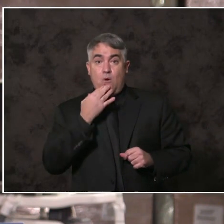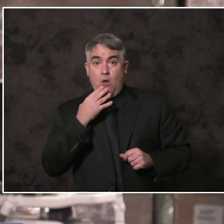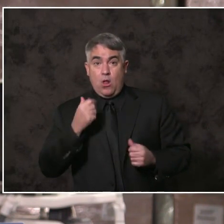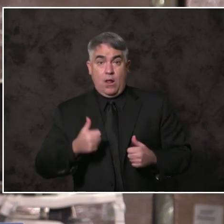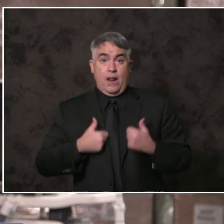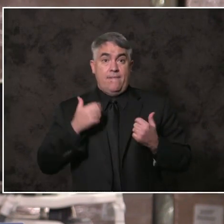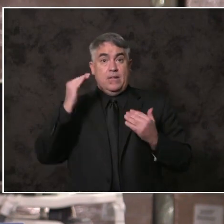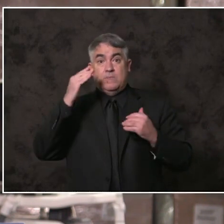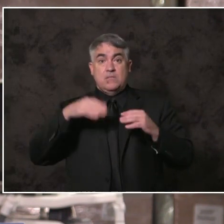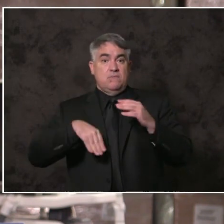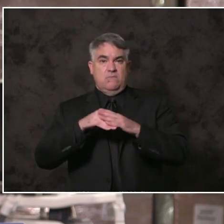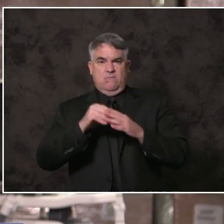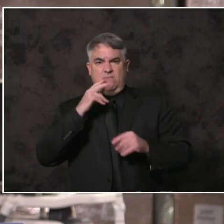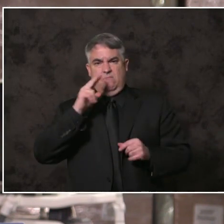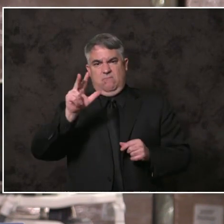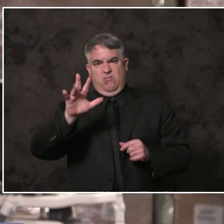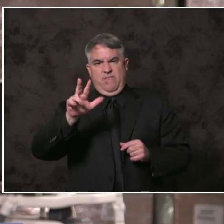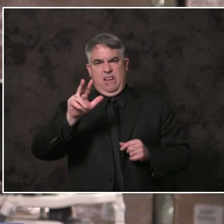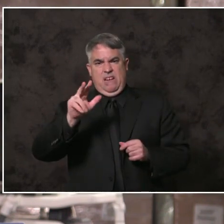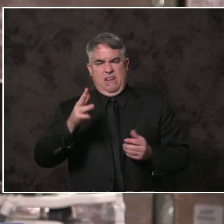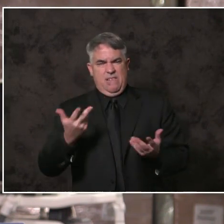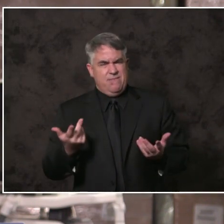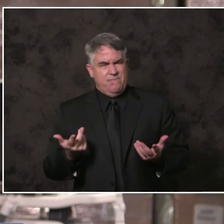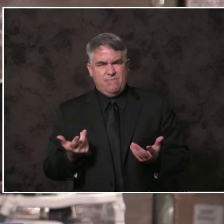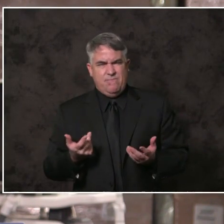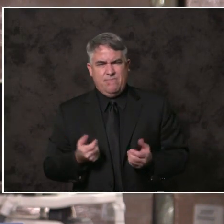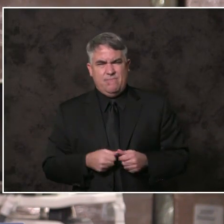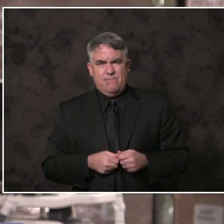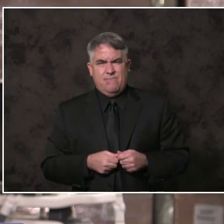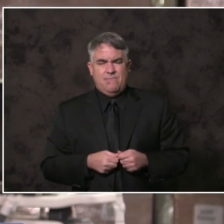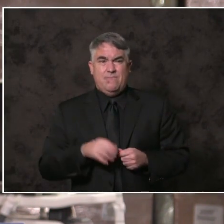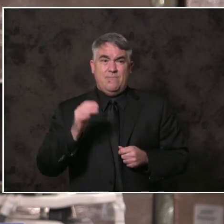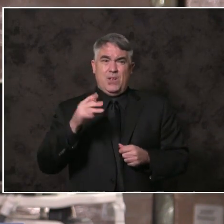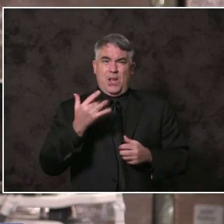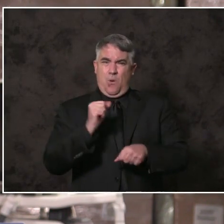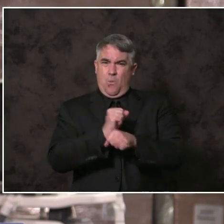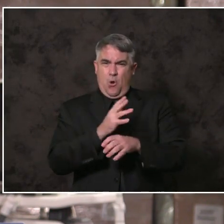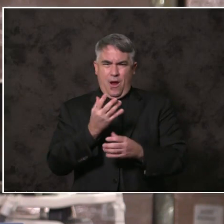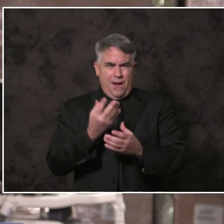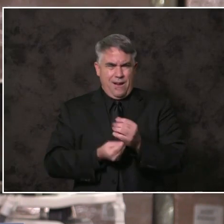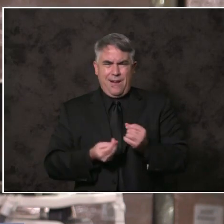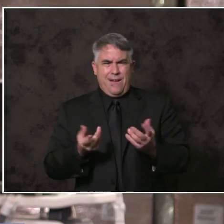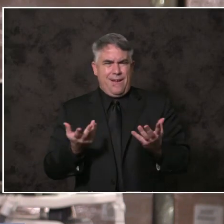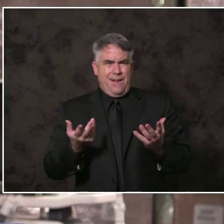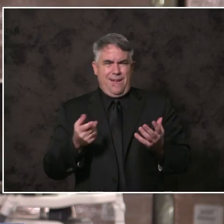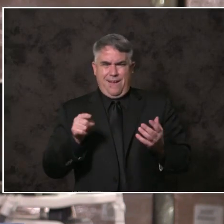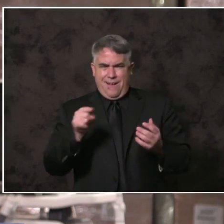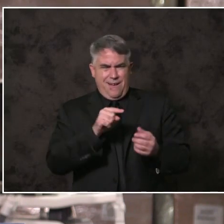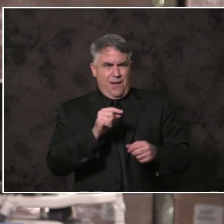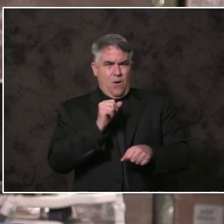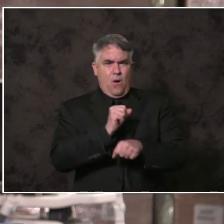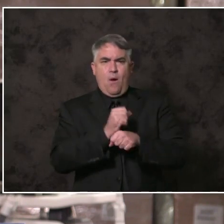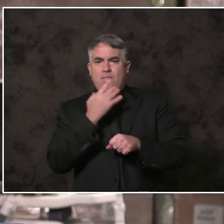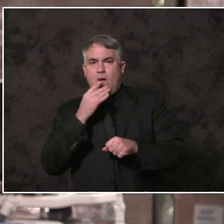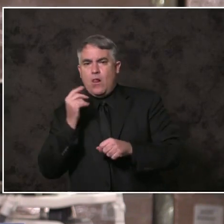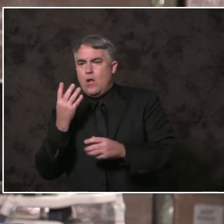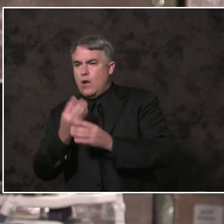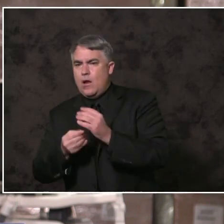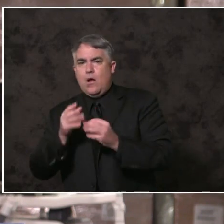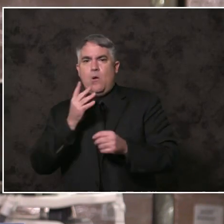A perpetual wage gap that sees workers of color and women paid less for the same work than white men.